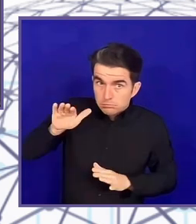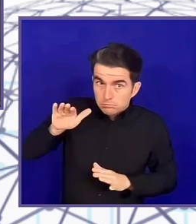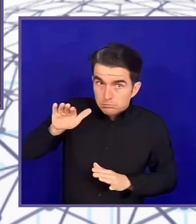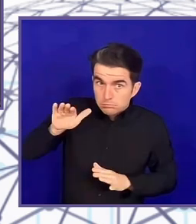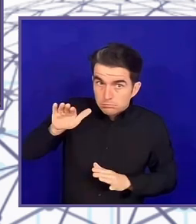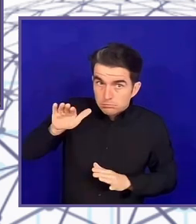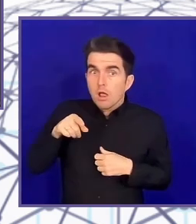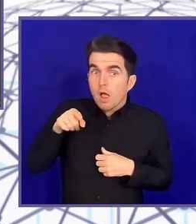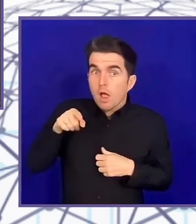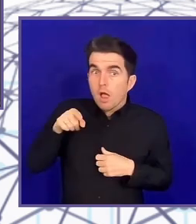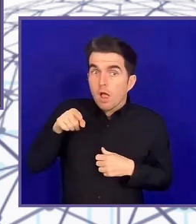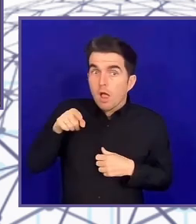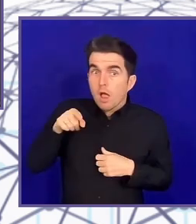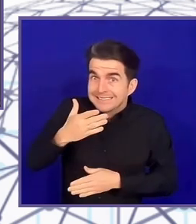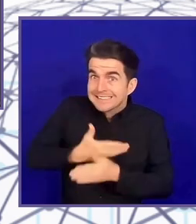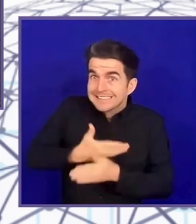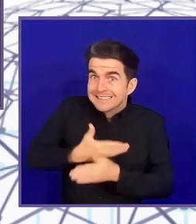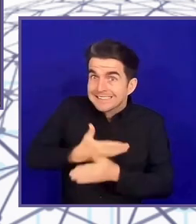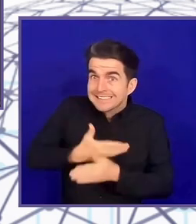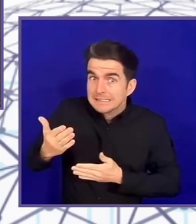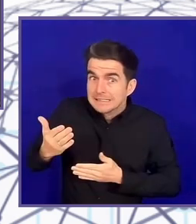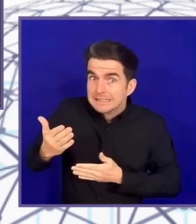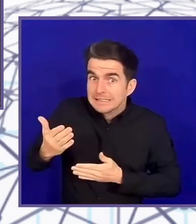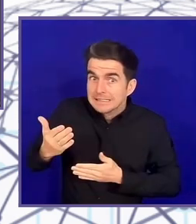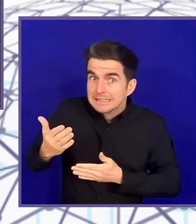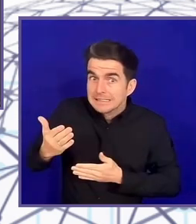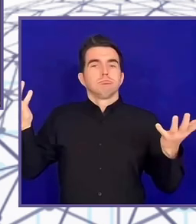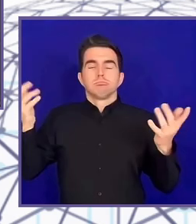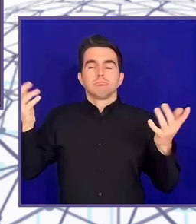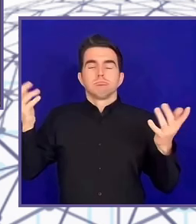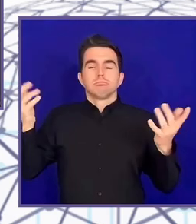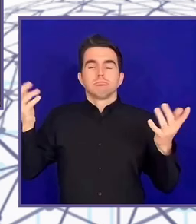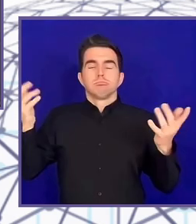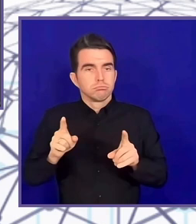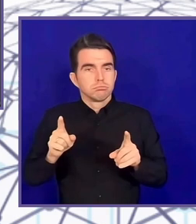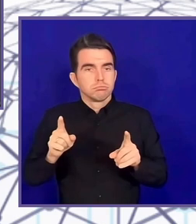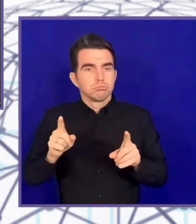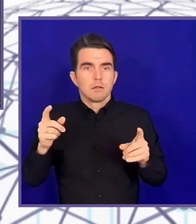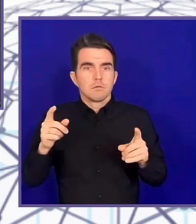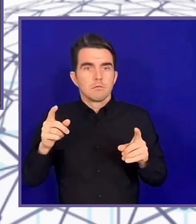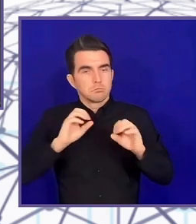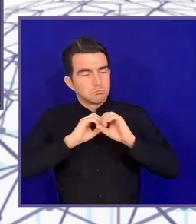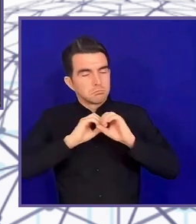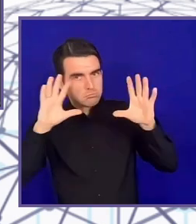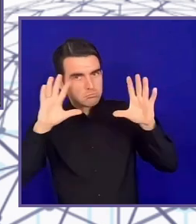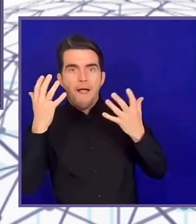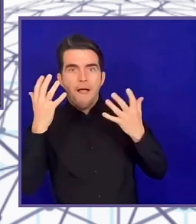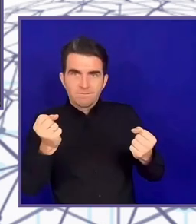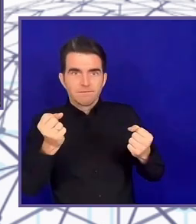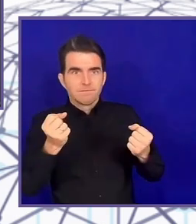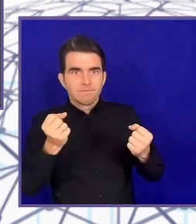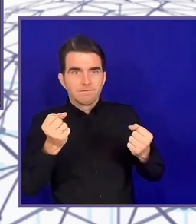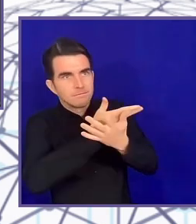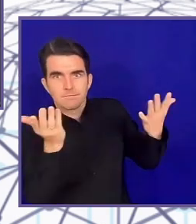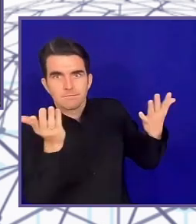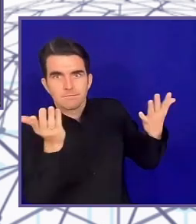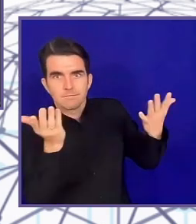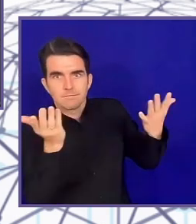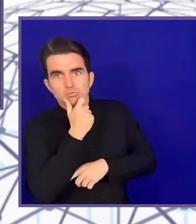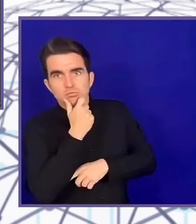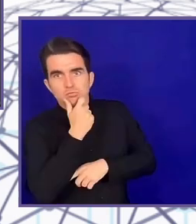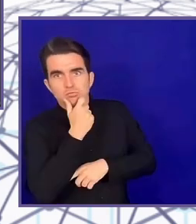of existing access to AT. In the African space, that doesn't happen majority of the time, and